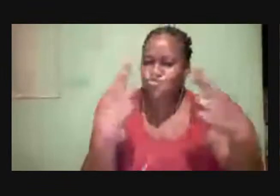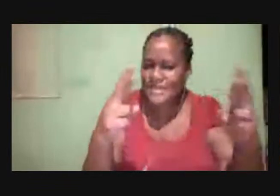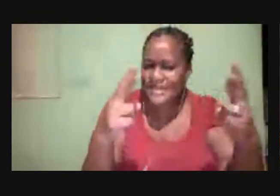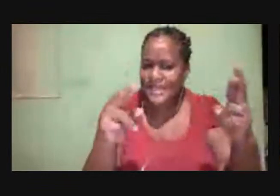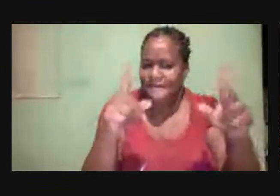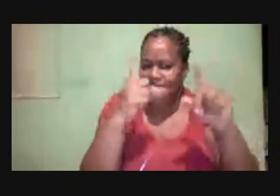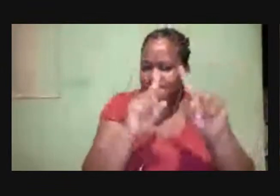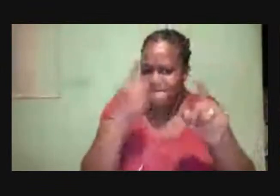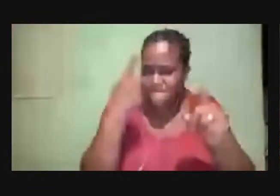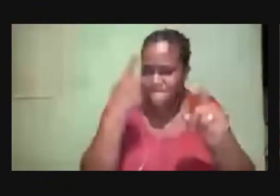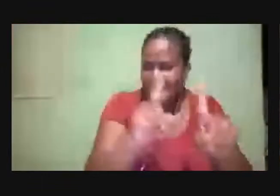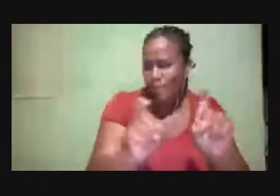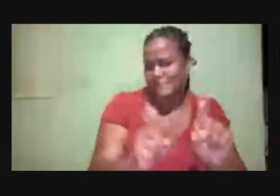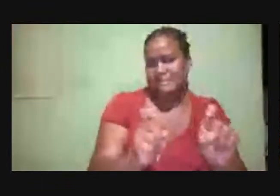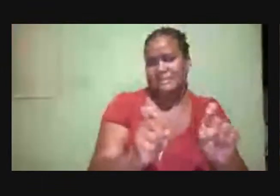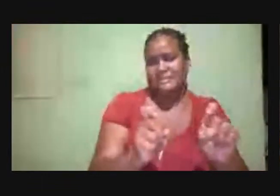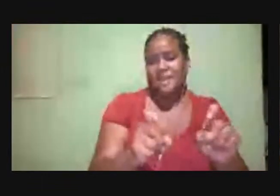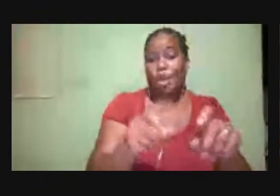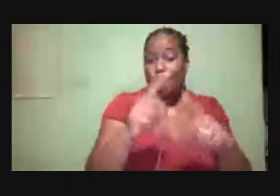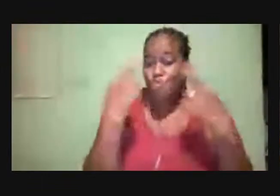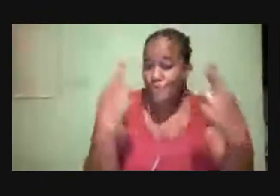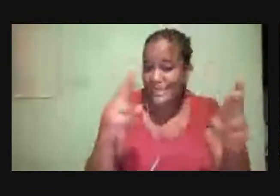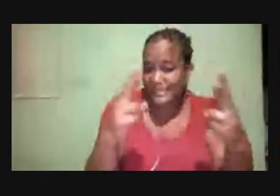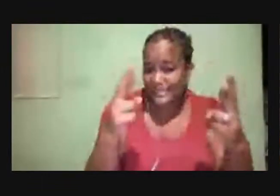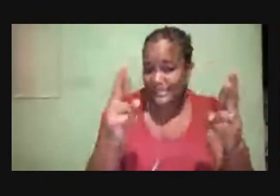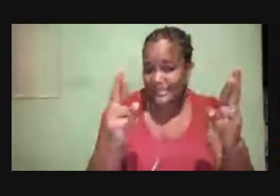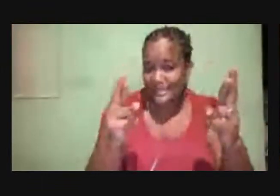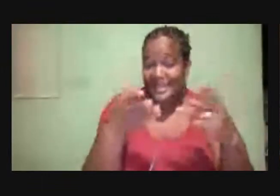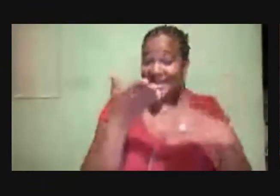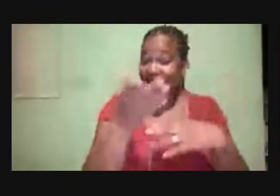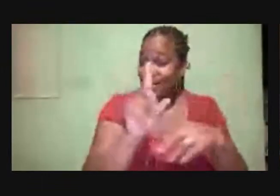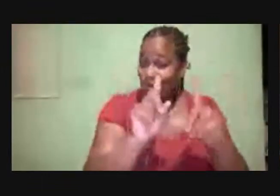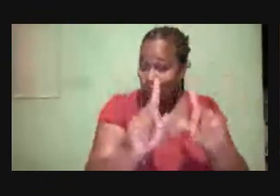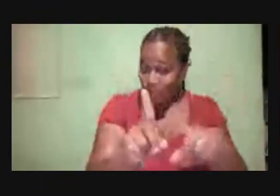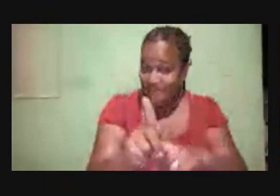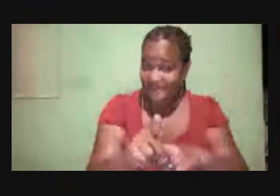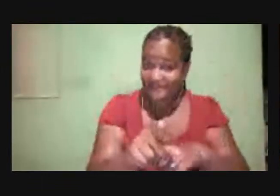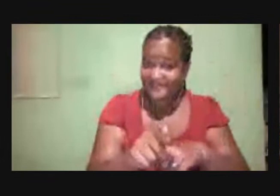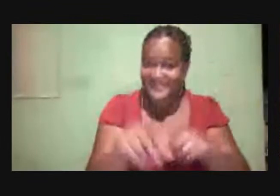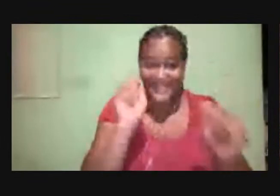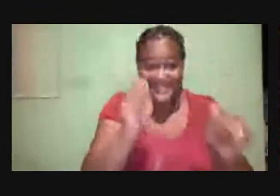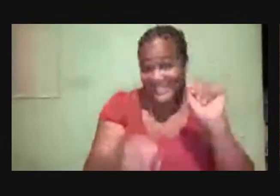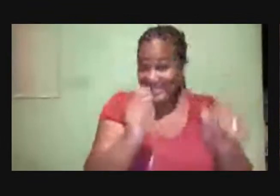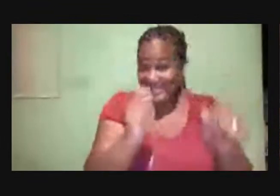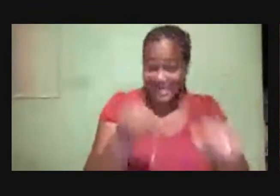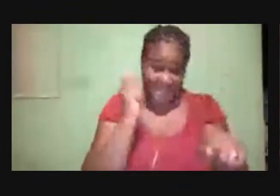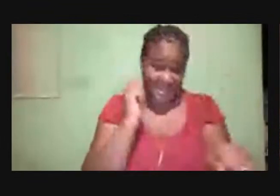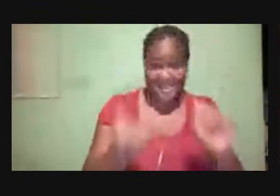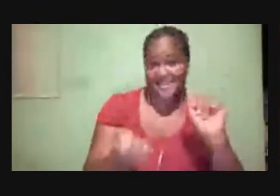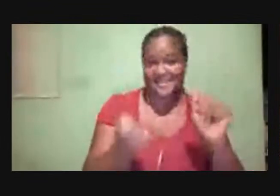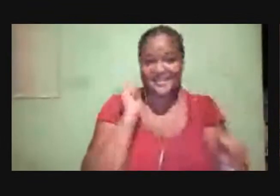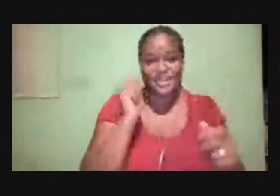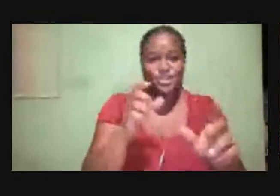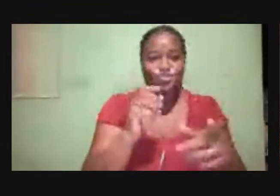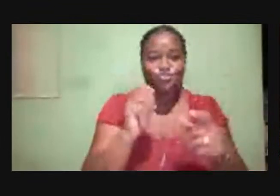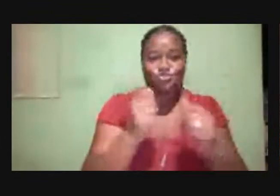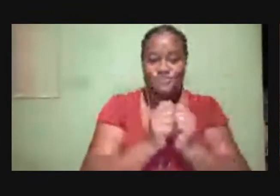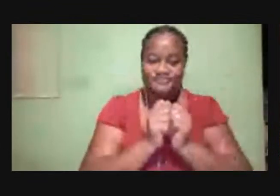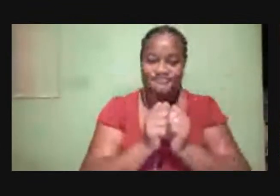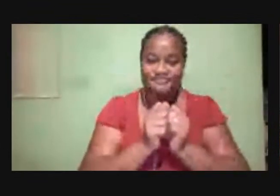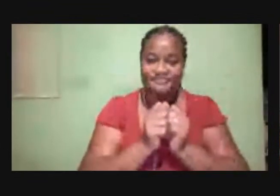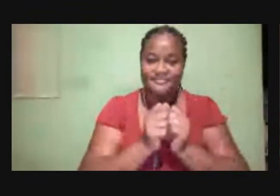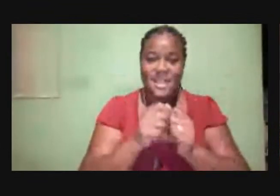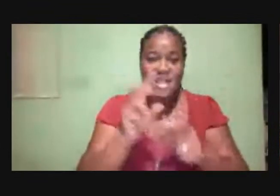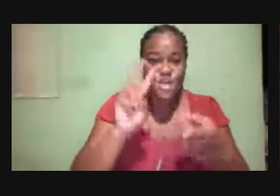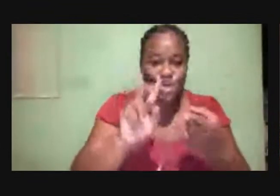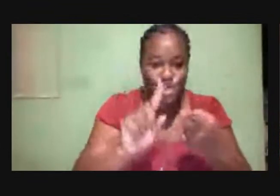question? Here goes. Da da da da da. Drum roll. Number one.